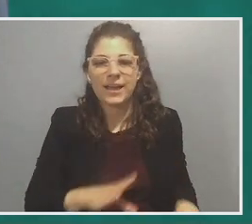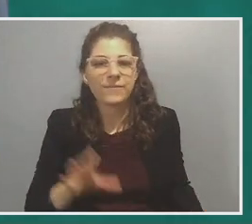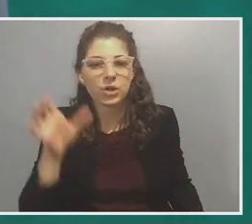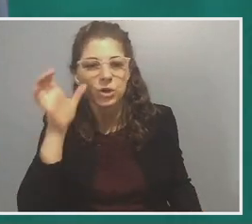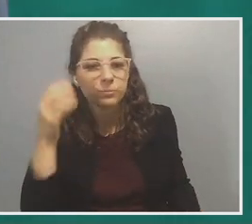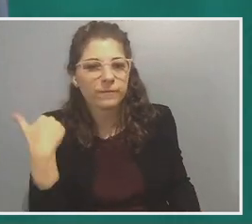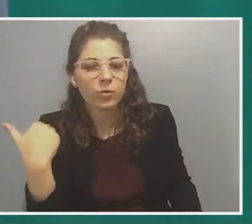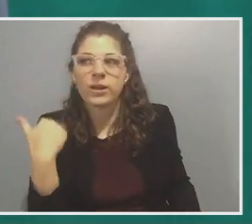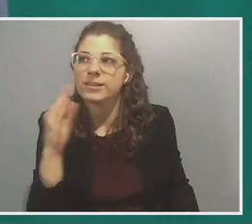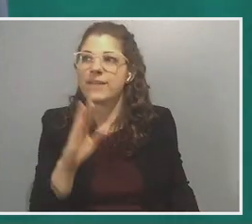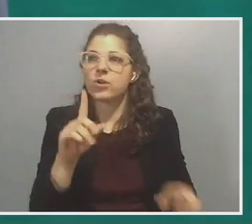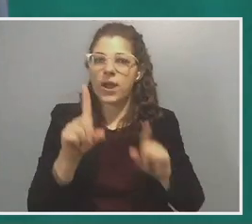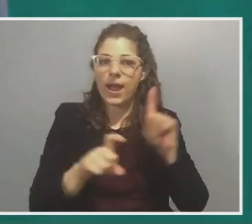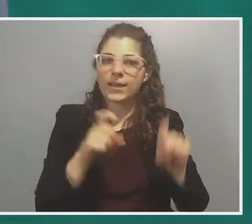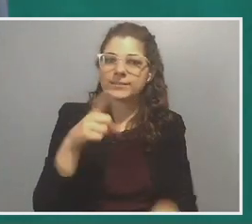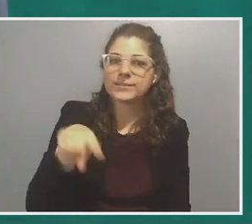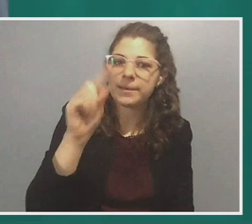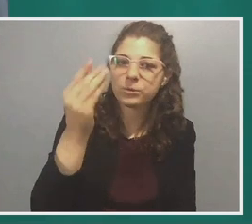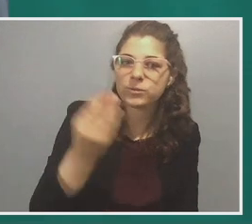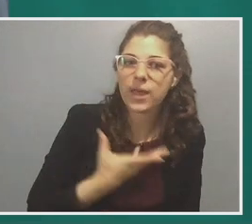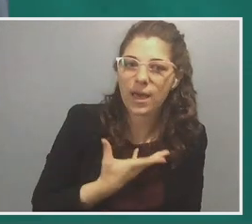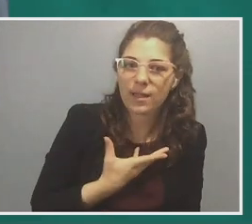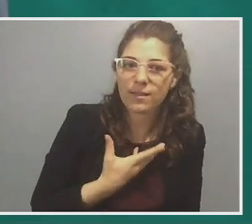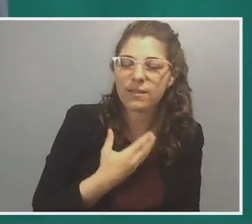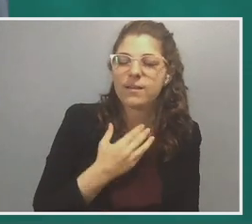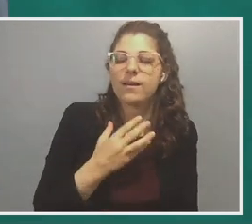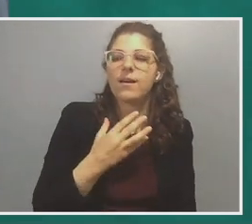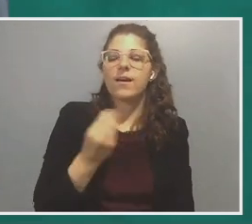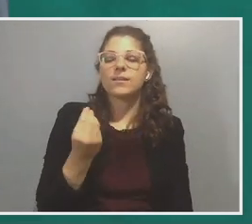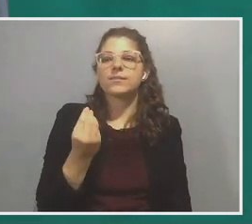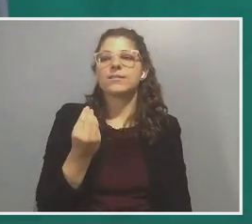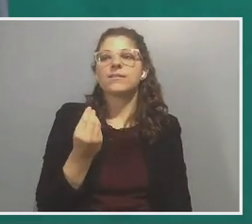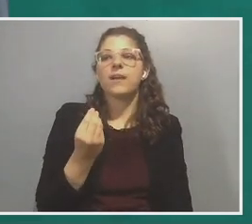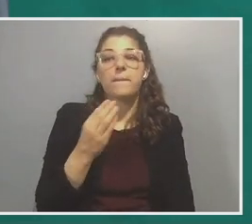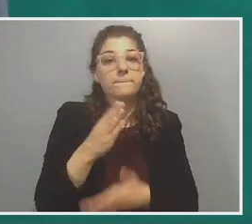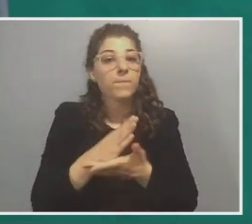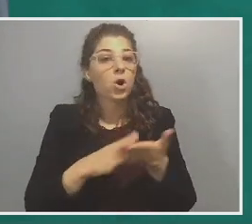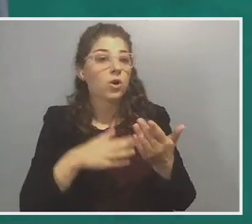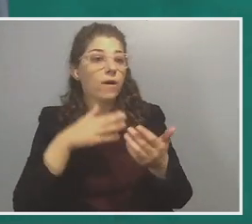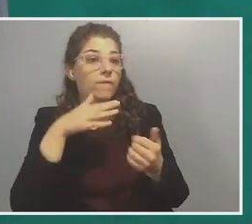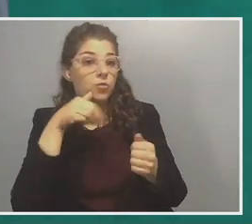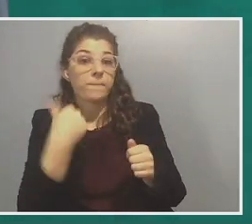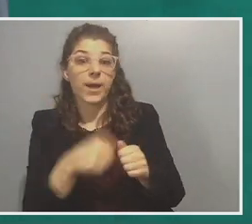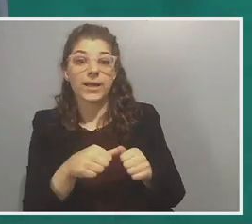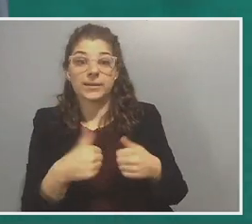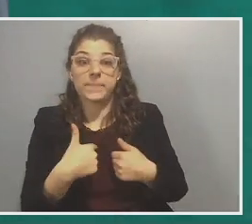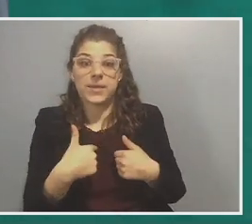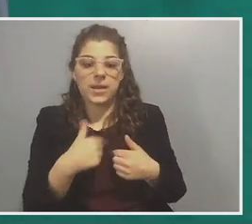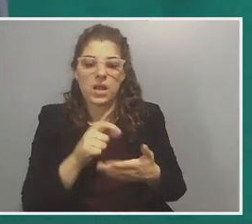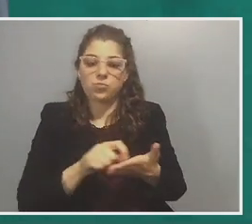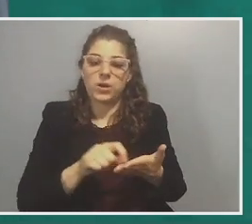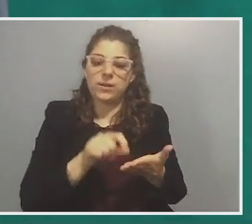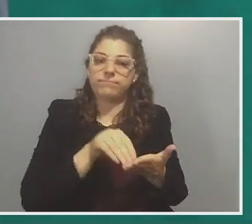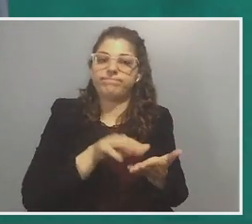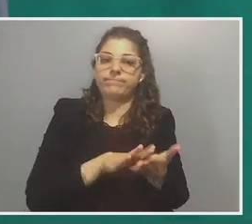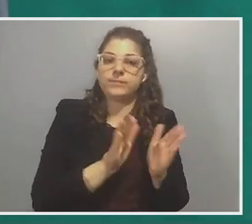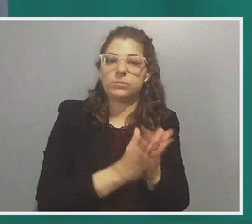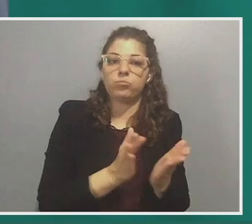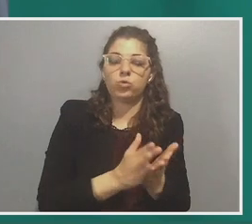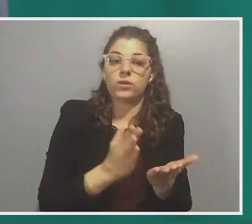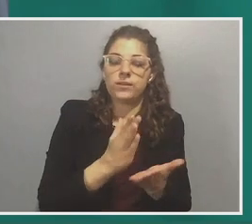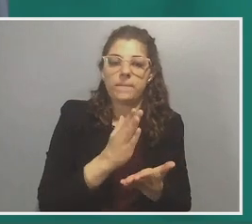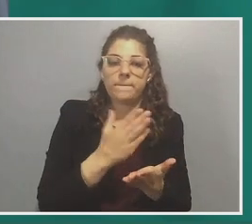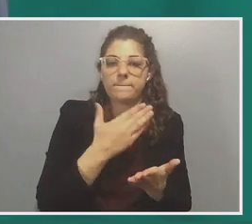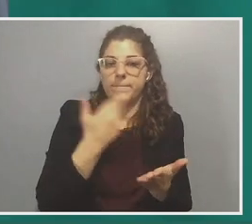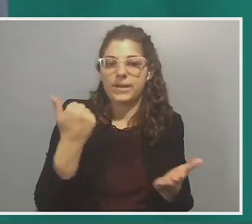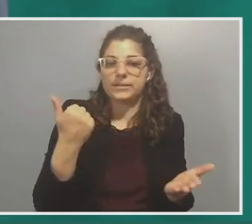them to tell. Um, and, and part of what it reminded me of, and I write this in the book is that sometimes the best primary sources